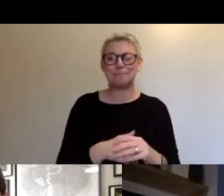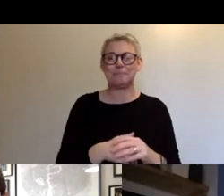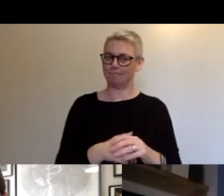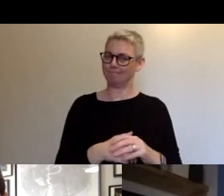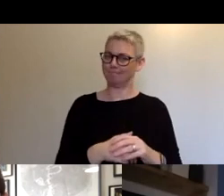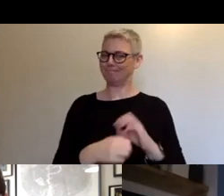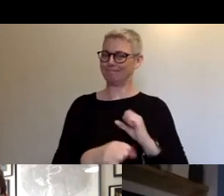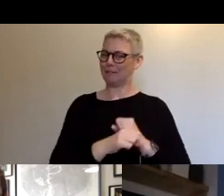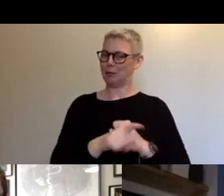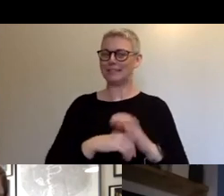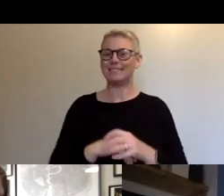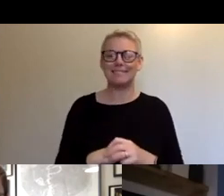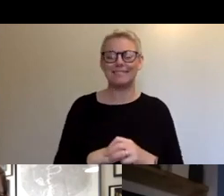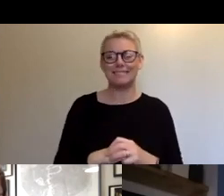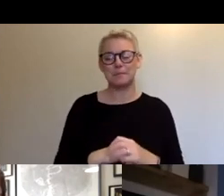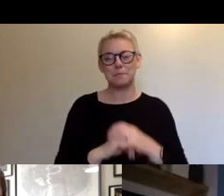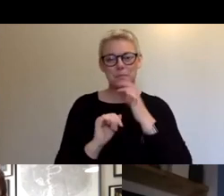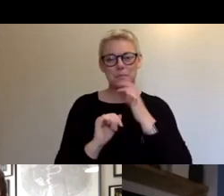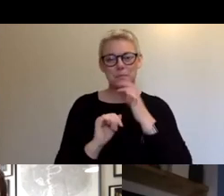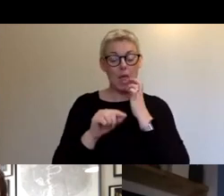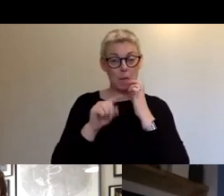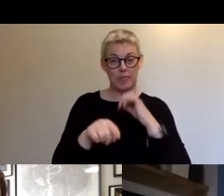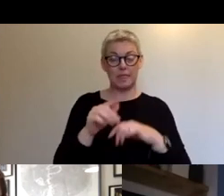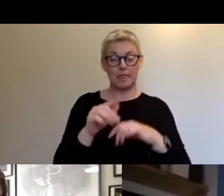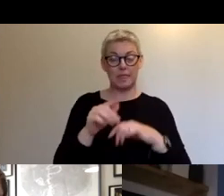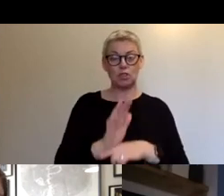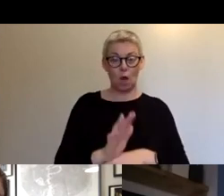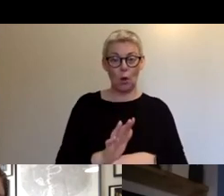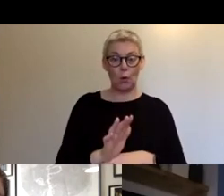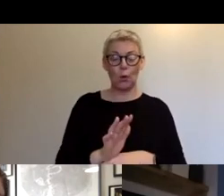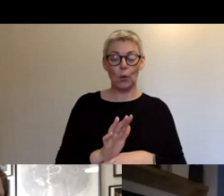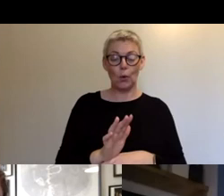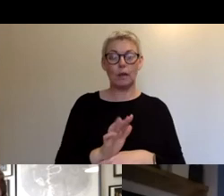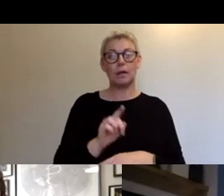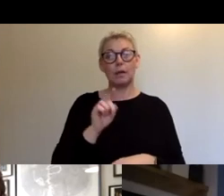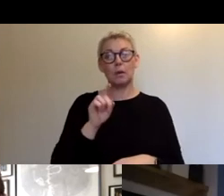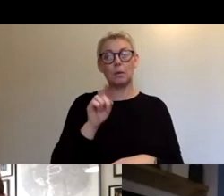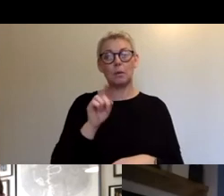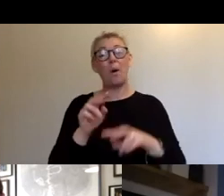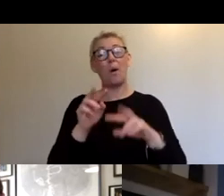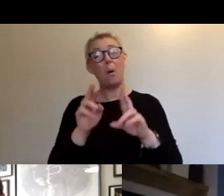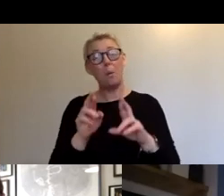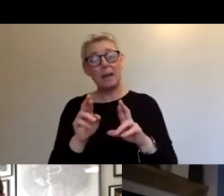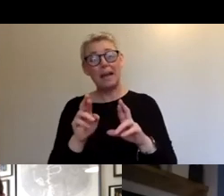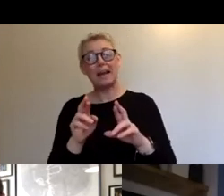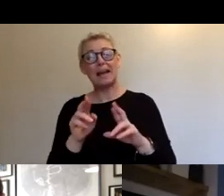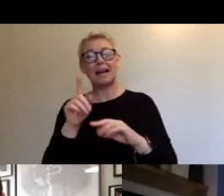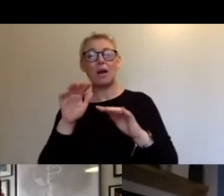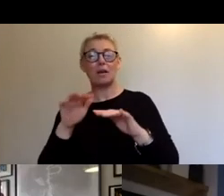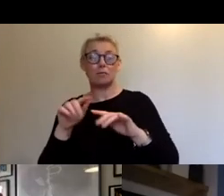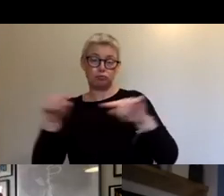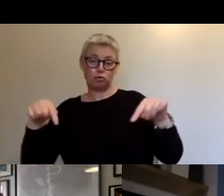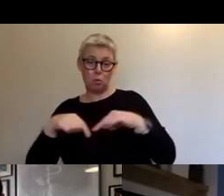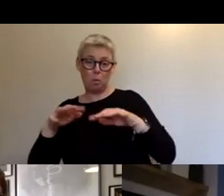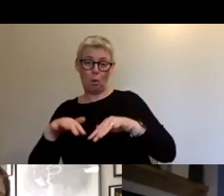Um, but that show was originally conceived to have a audience in the room and then it, um,